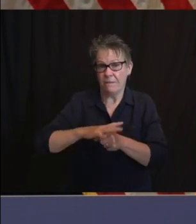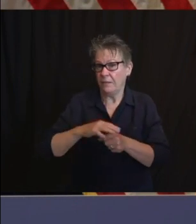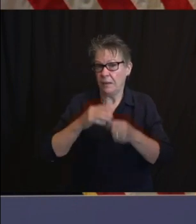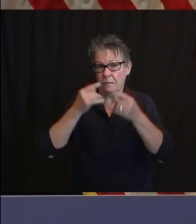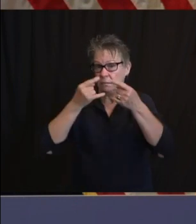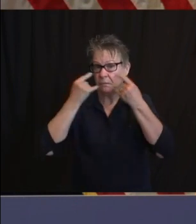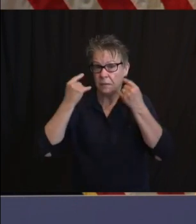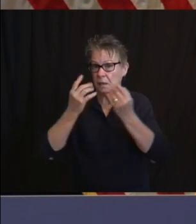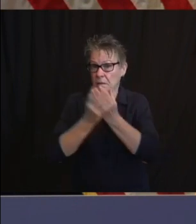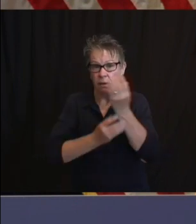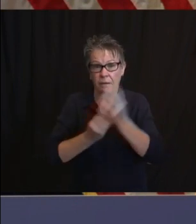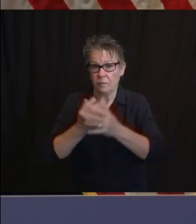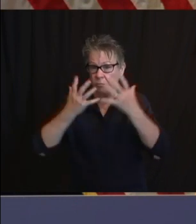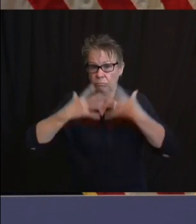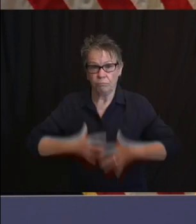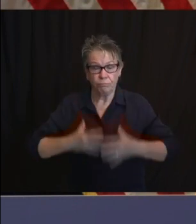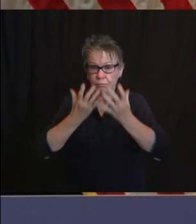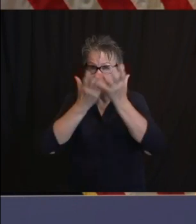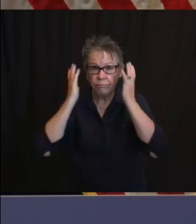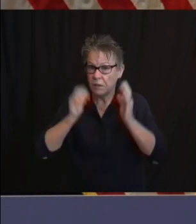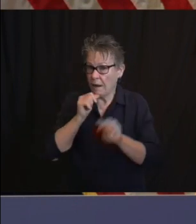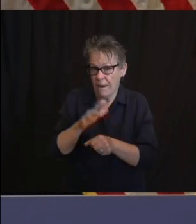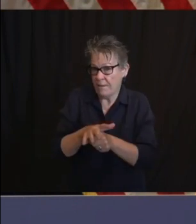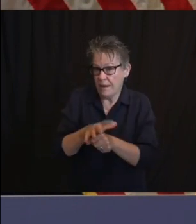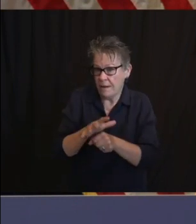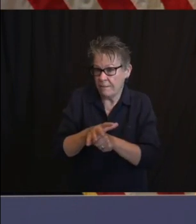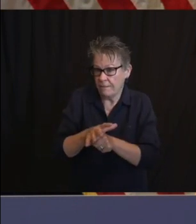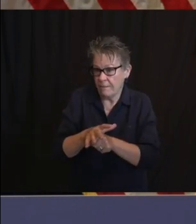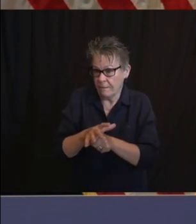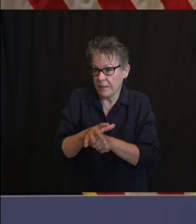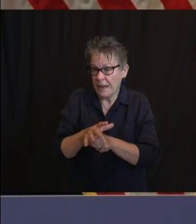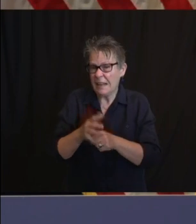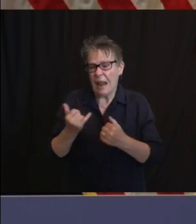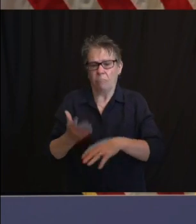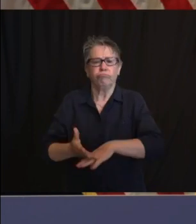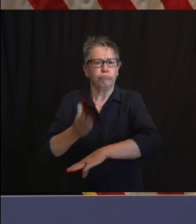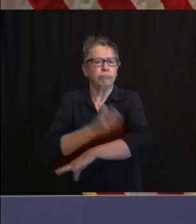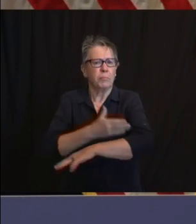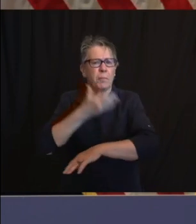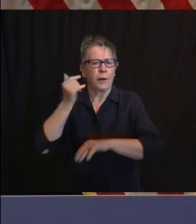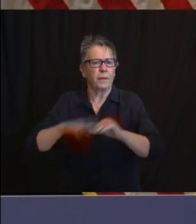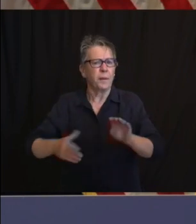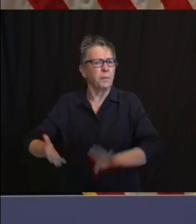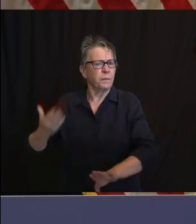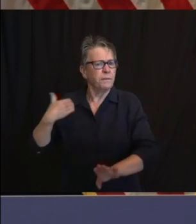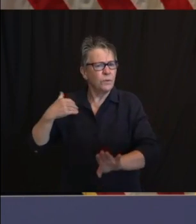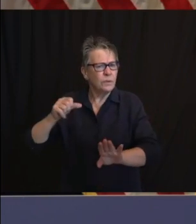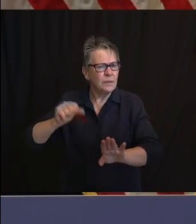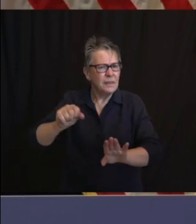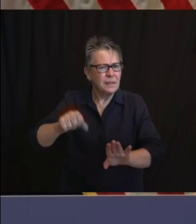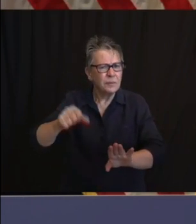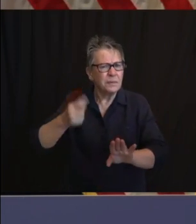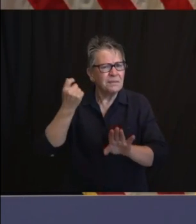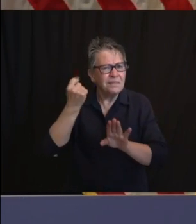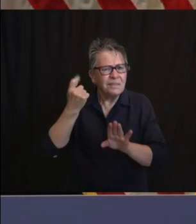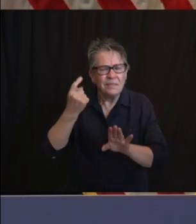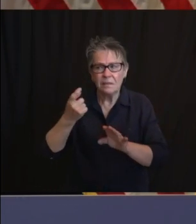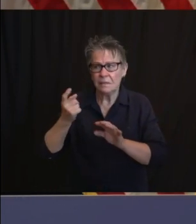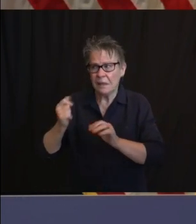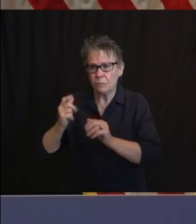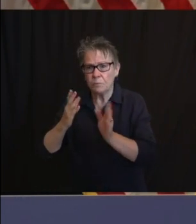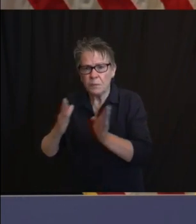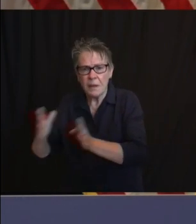nowhere to probably as good a place as any state in America, but it's still not what we need. I don't know, Judy or Ed, how do you, if you had